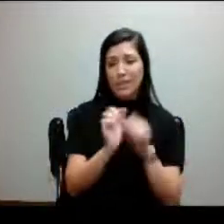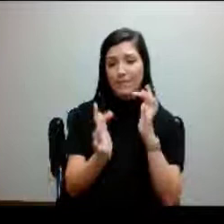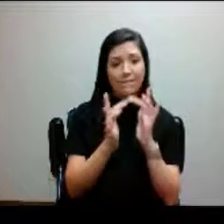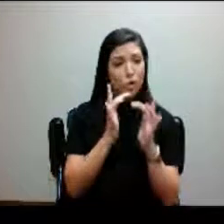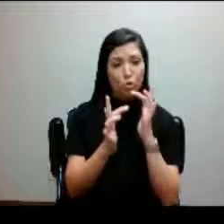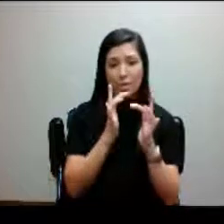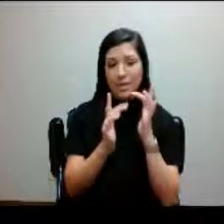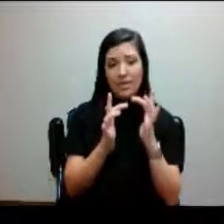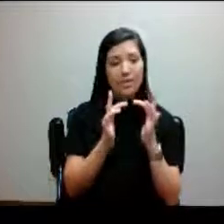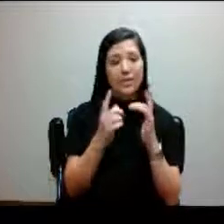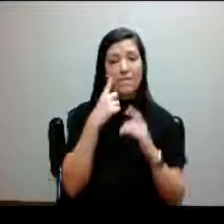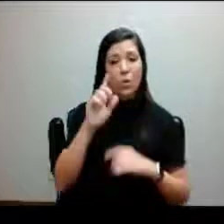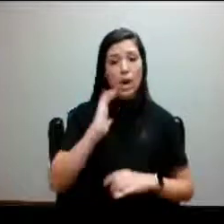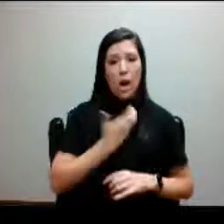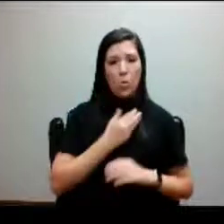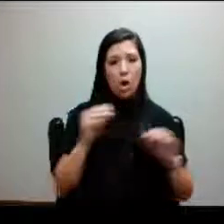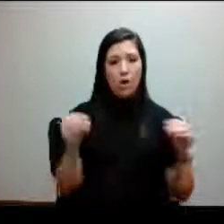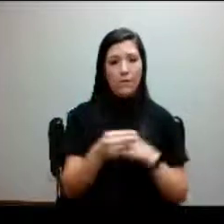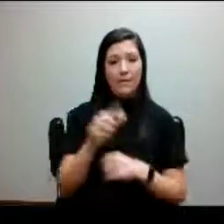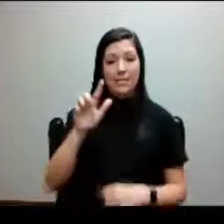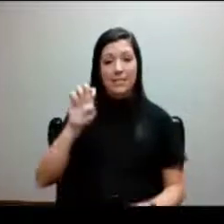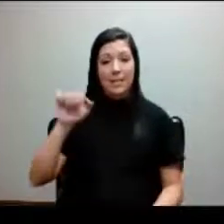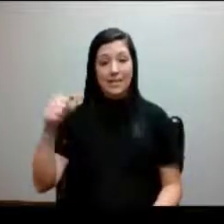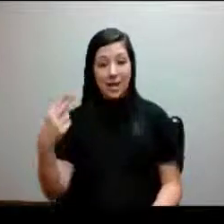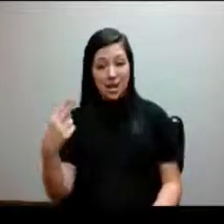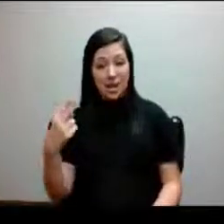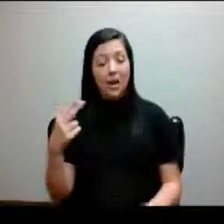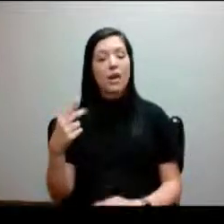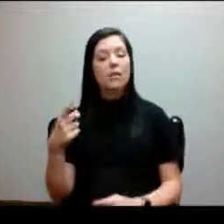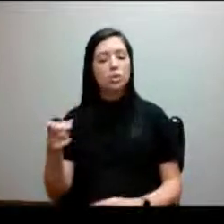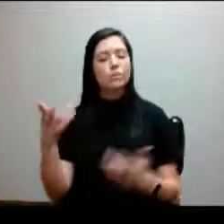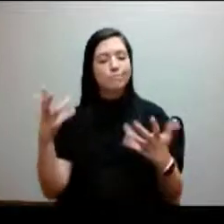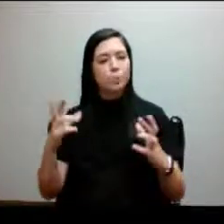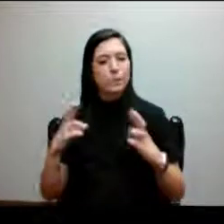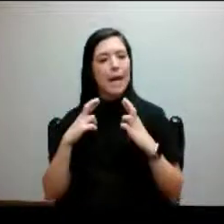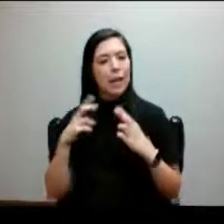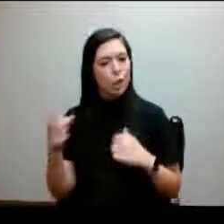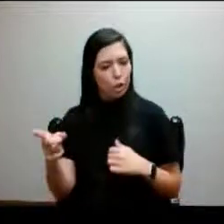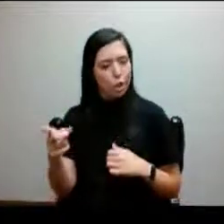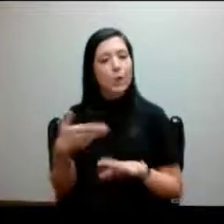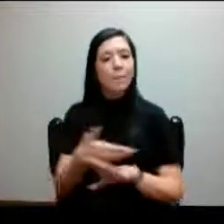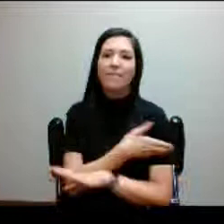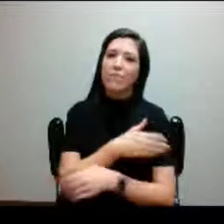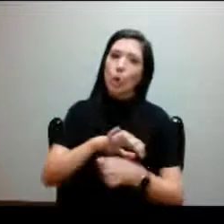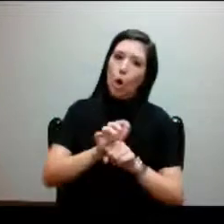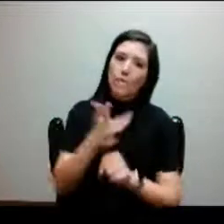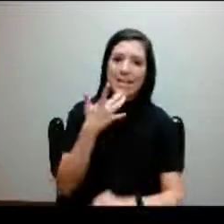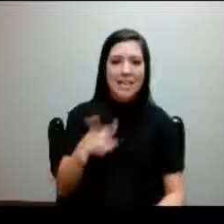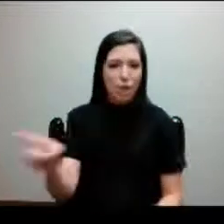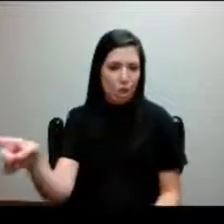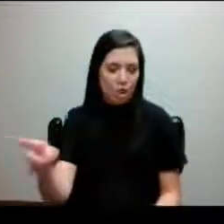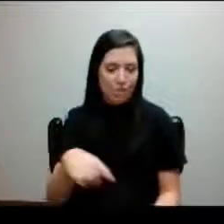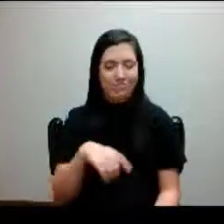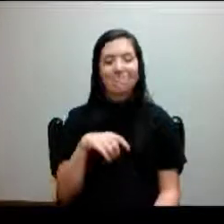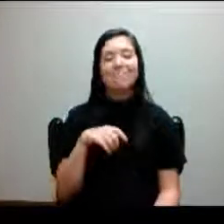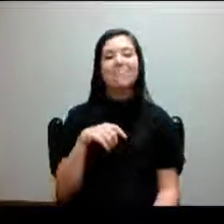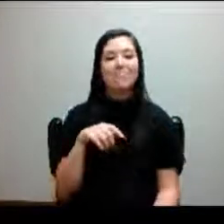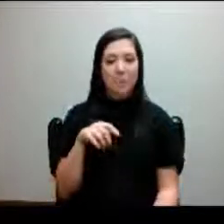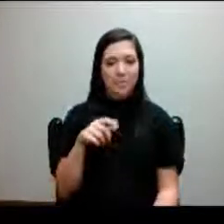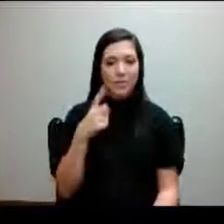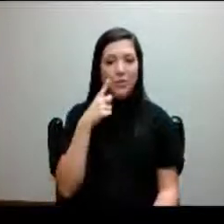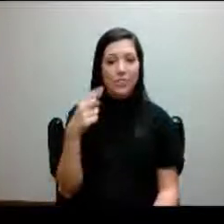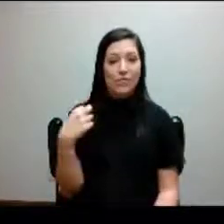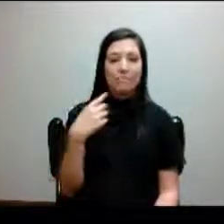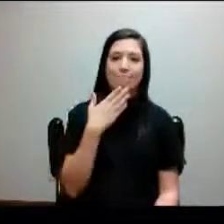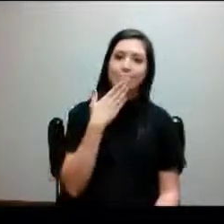our office. Leah, who was with us, actually retired pre-COVID, lucky her, so bad for us.